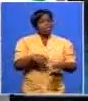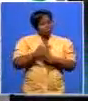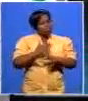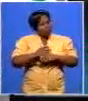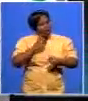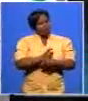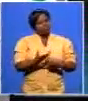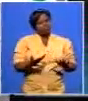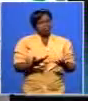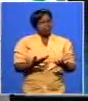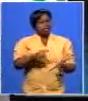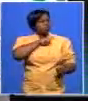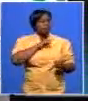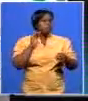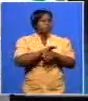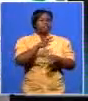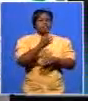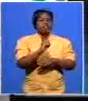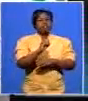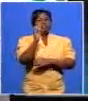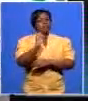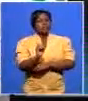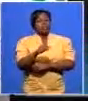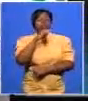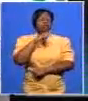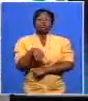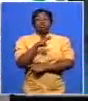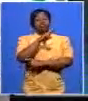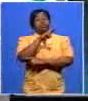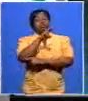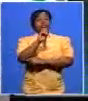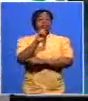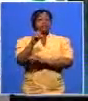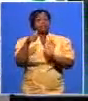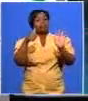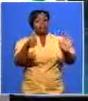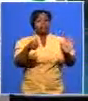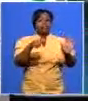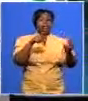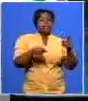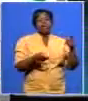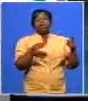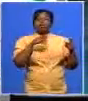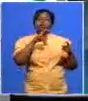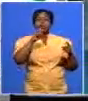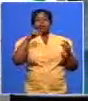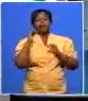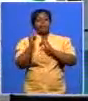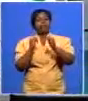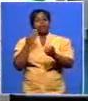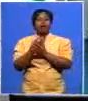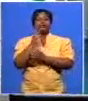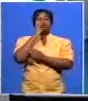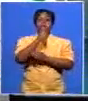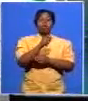we put into it so it's not 2006 then 2011 we look into the drop that we saw in